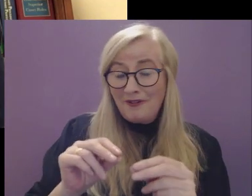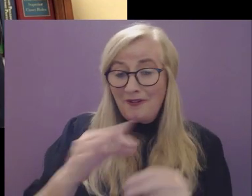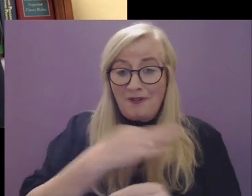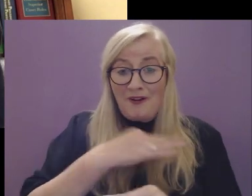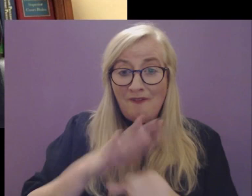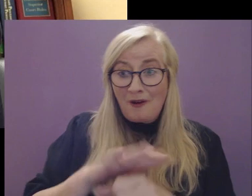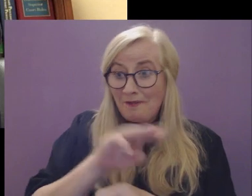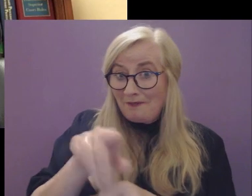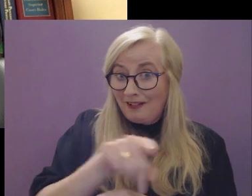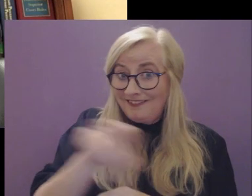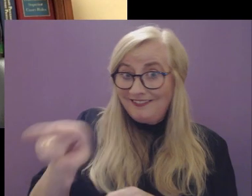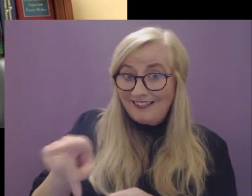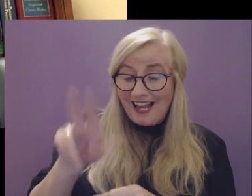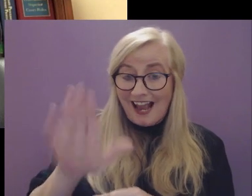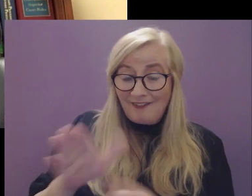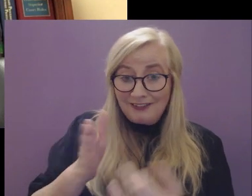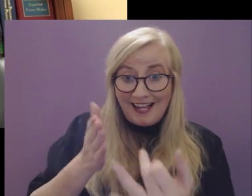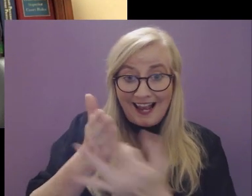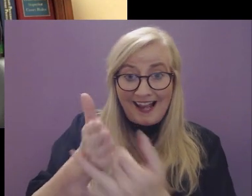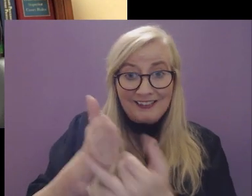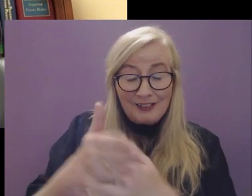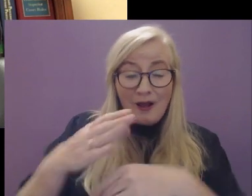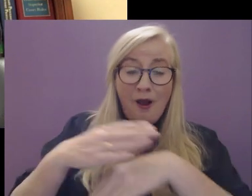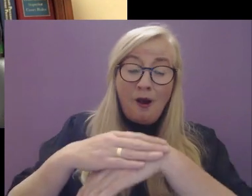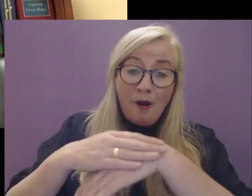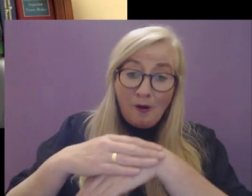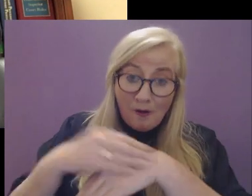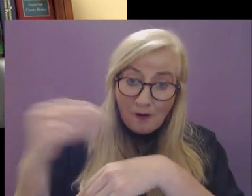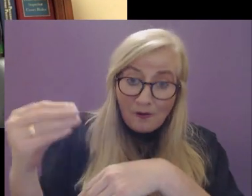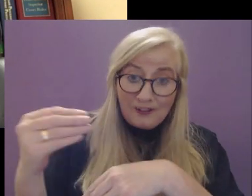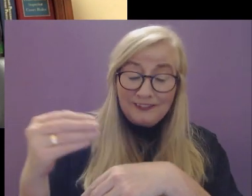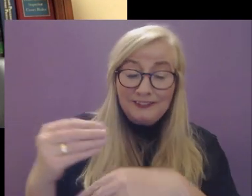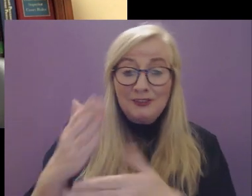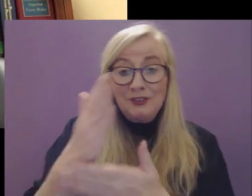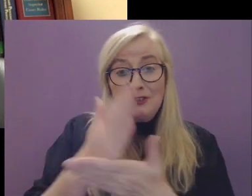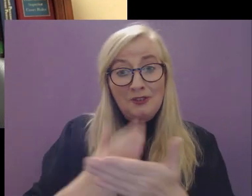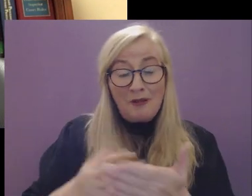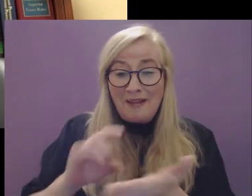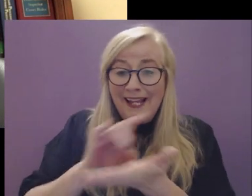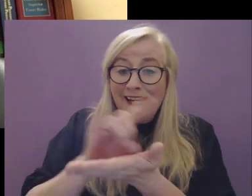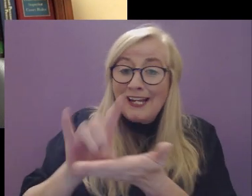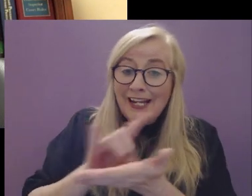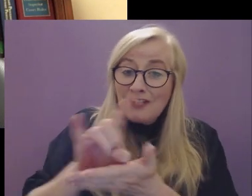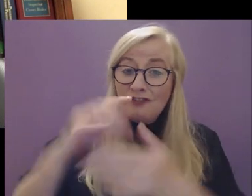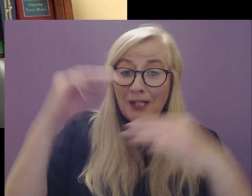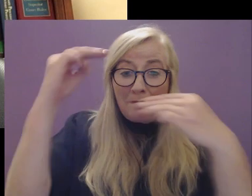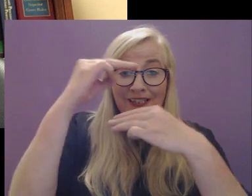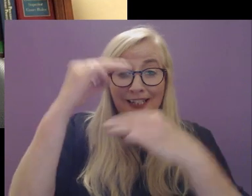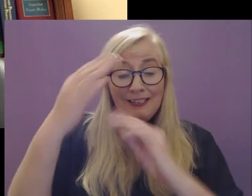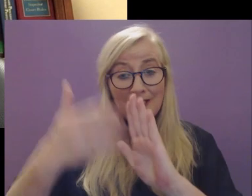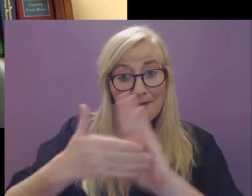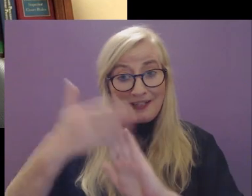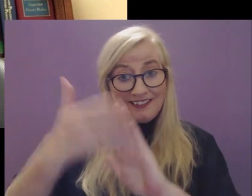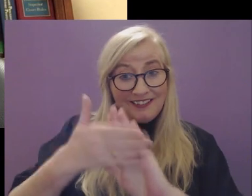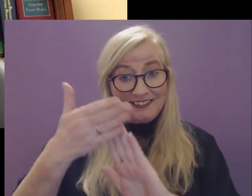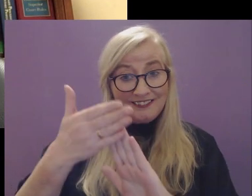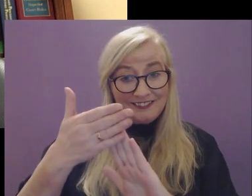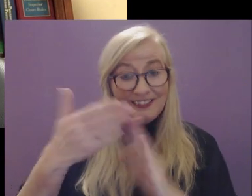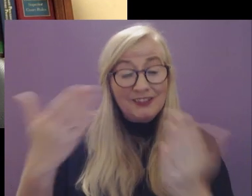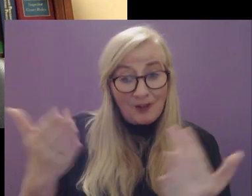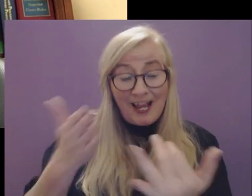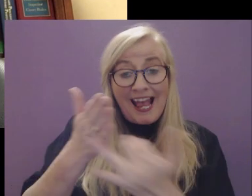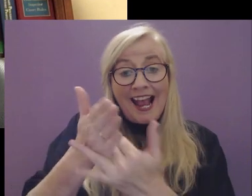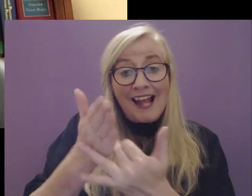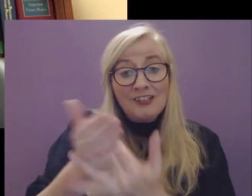disabilities who have to access and navigate our stock of older, in some cases historically protected buildings, and of